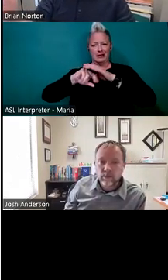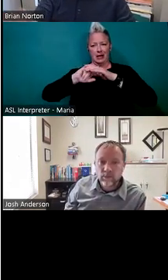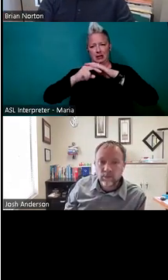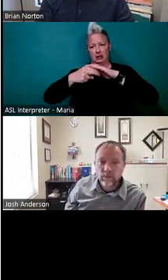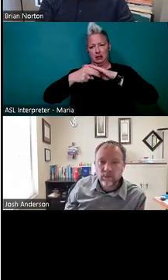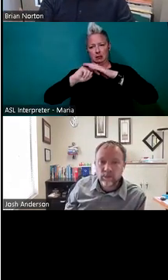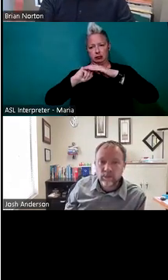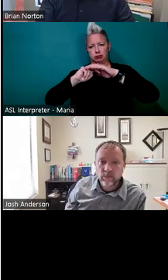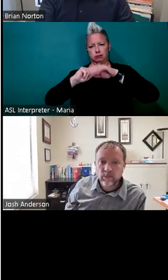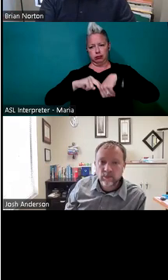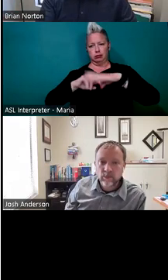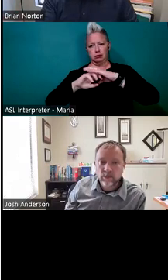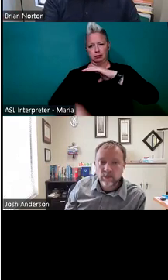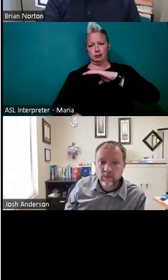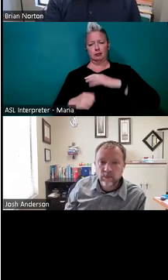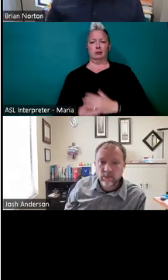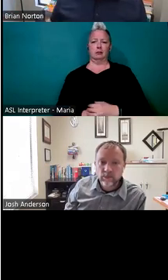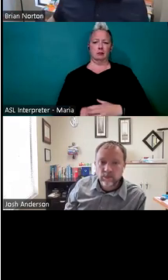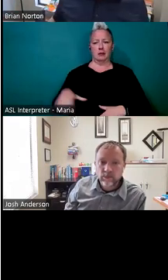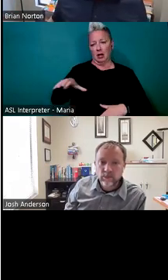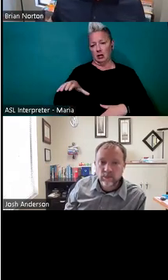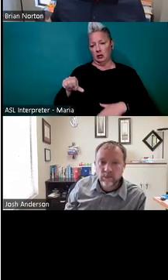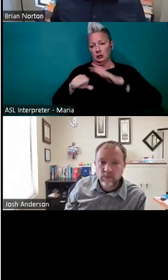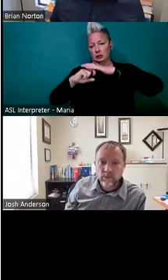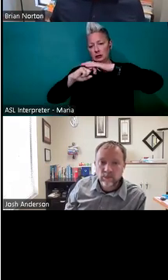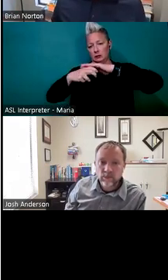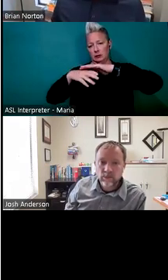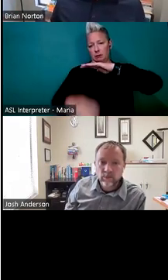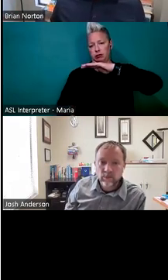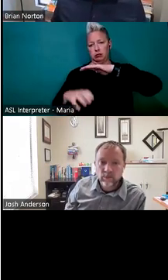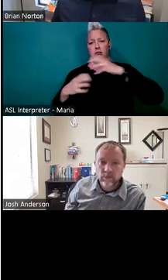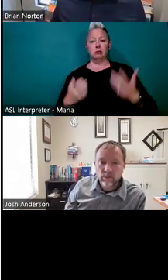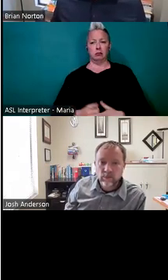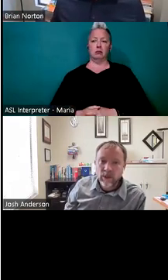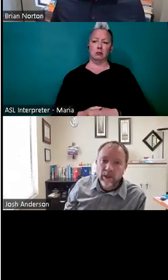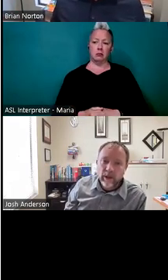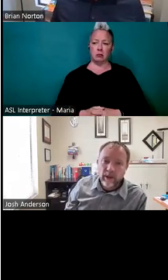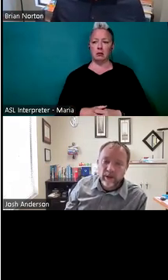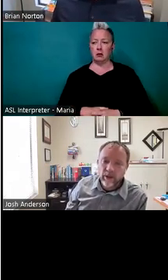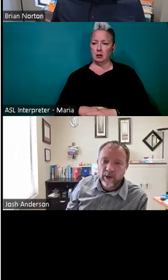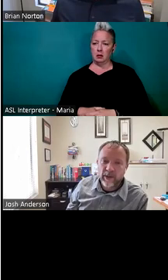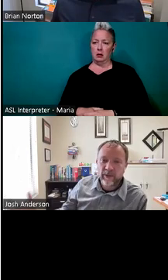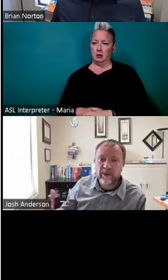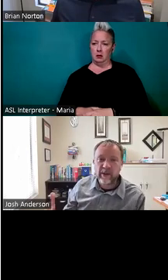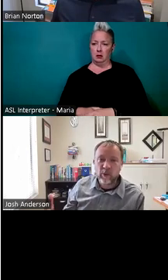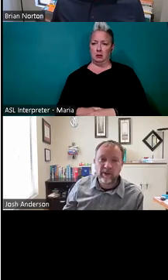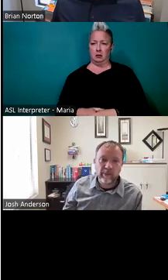of thing to be able to help, but like the lever thing to be able to empty that scoop might be helpful. Absolutely. And another one, I think it's on that same one as the